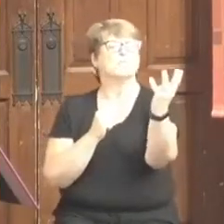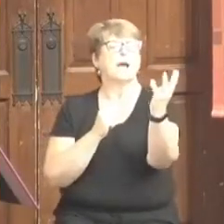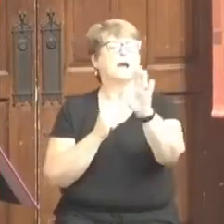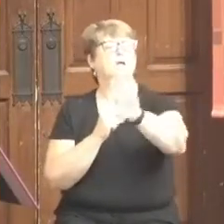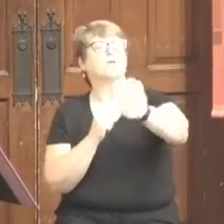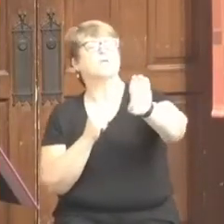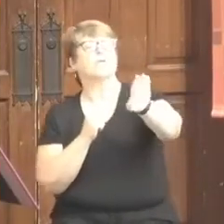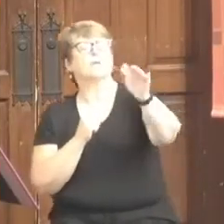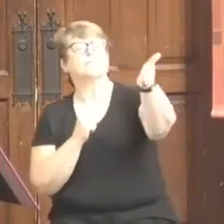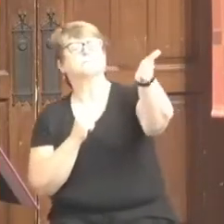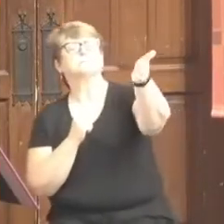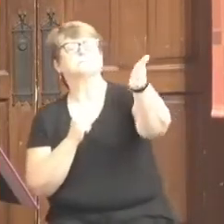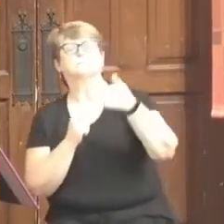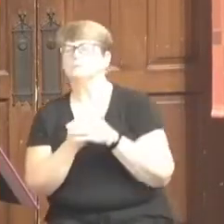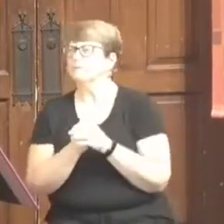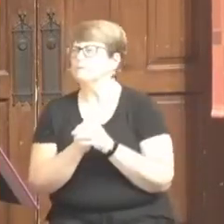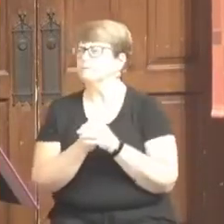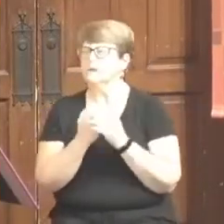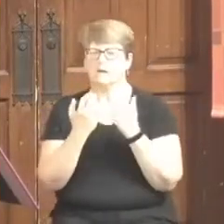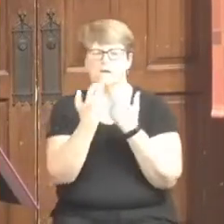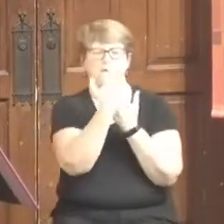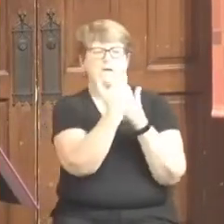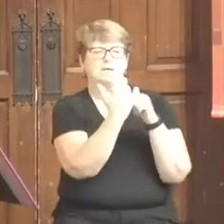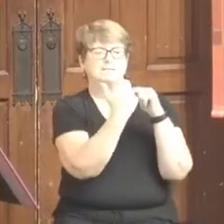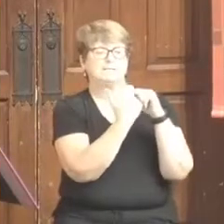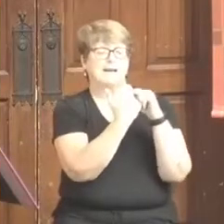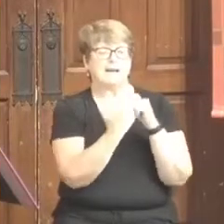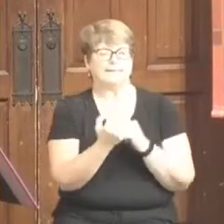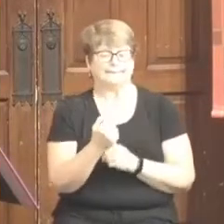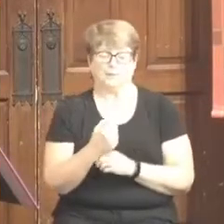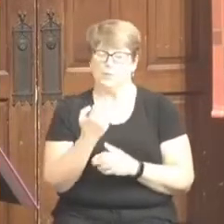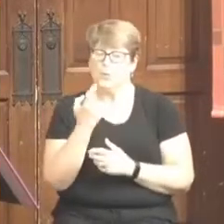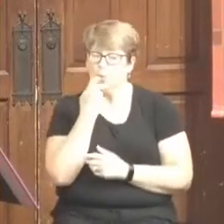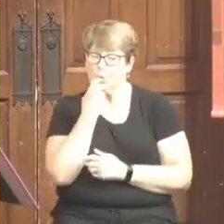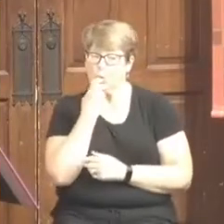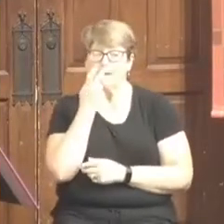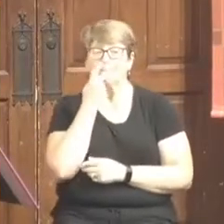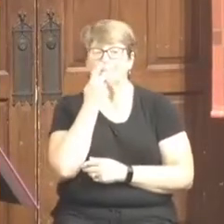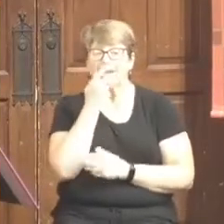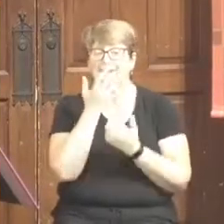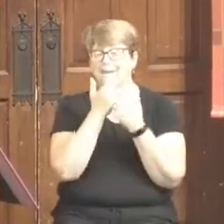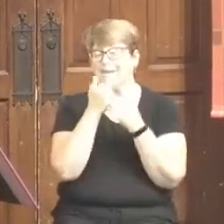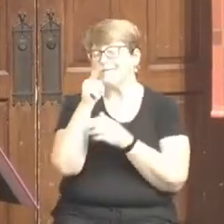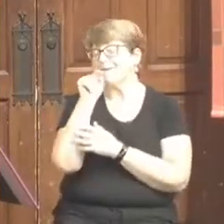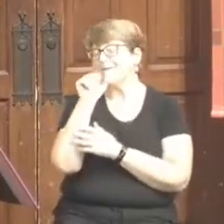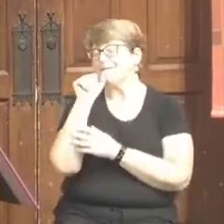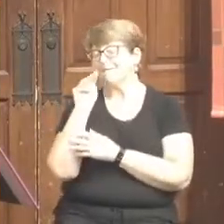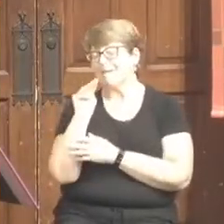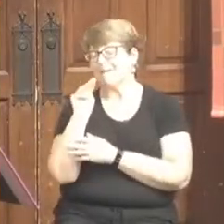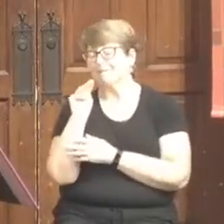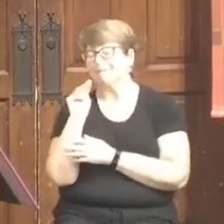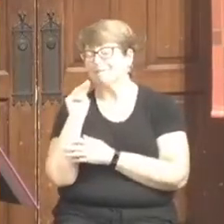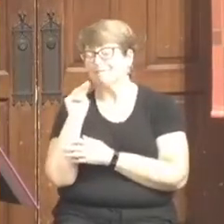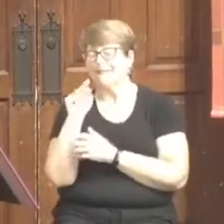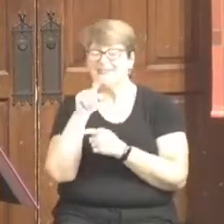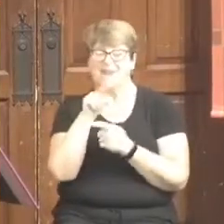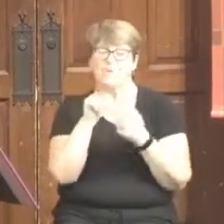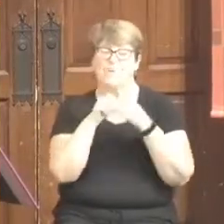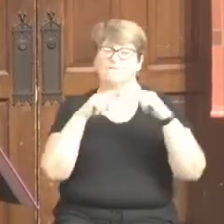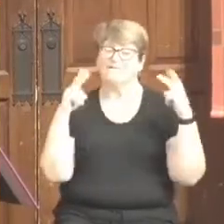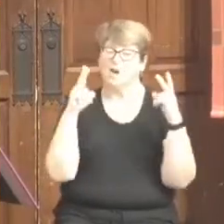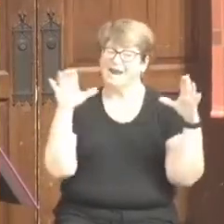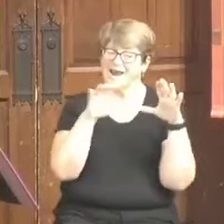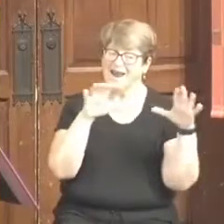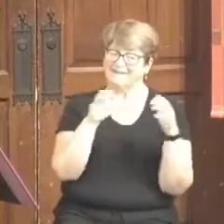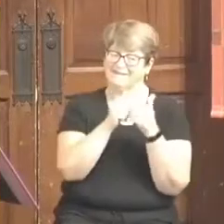sat Peggy and Tom. Now, Peggy and Tom were active in the